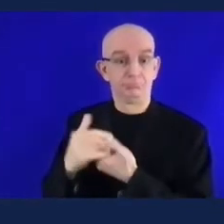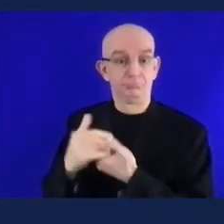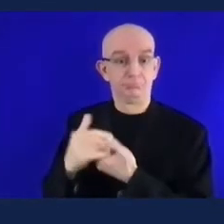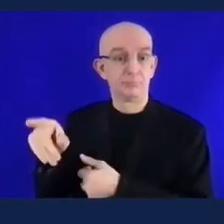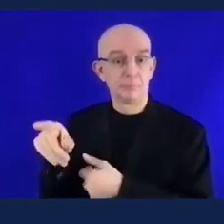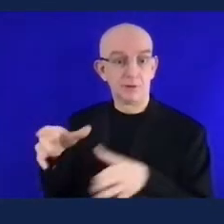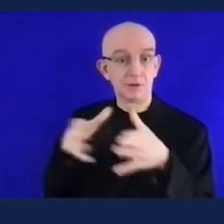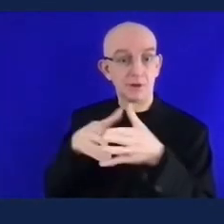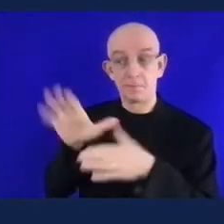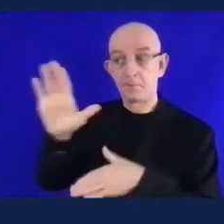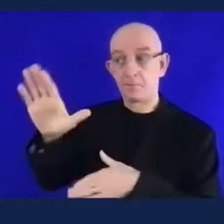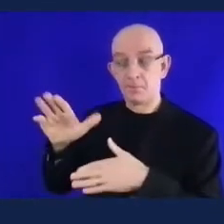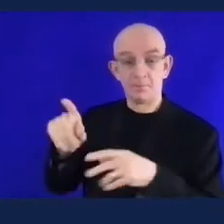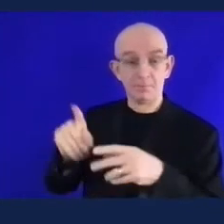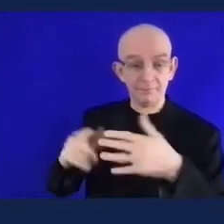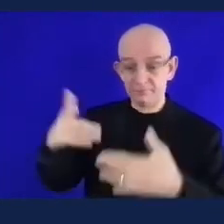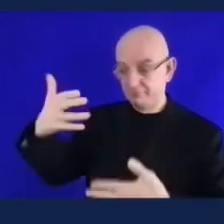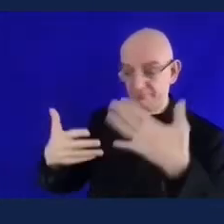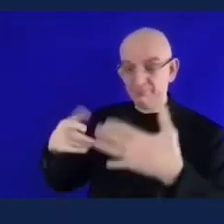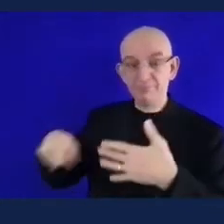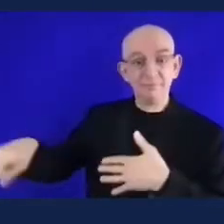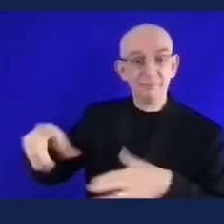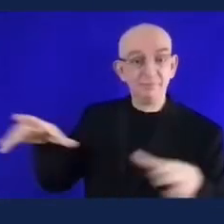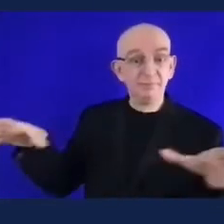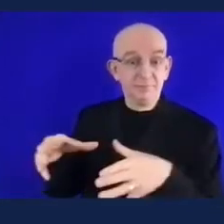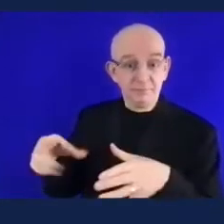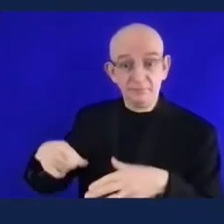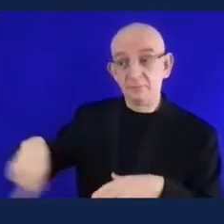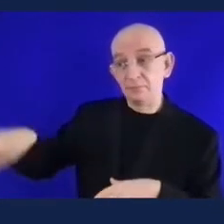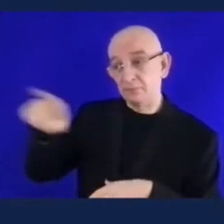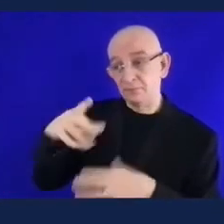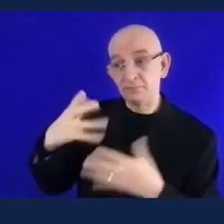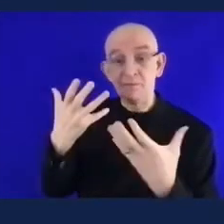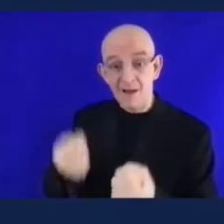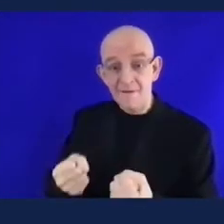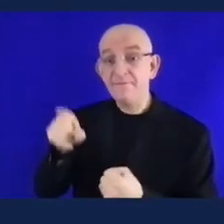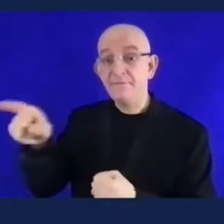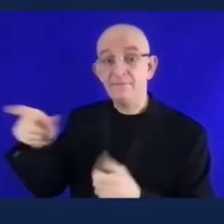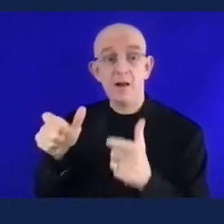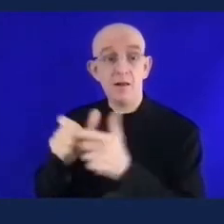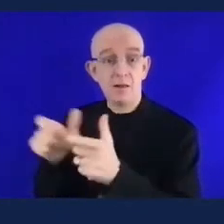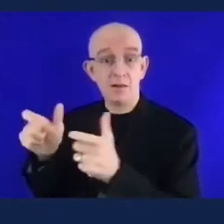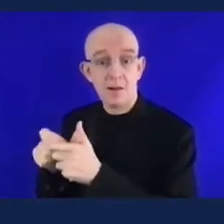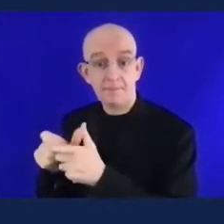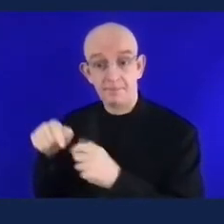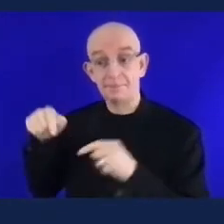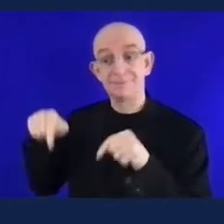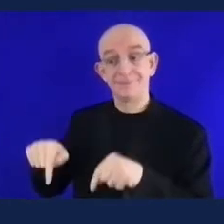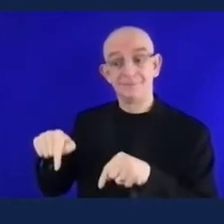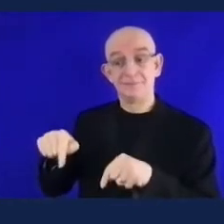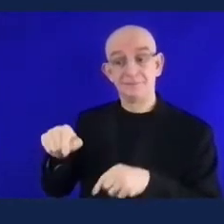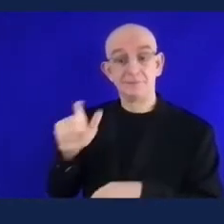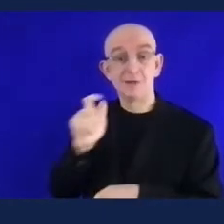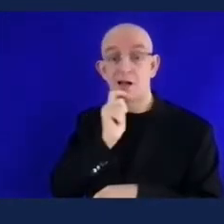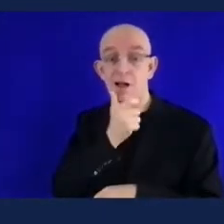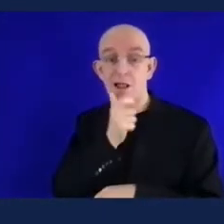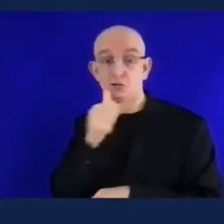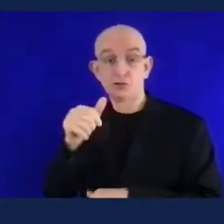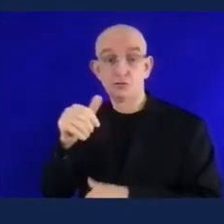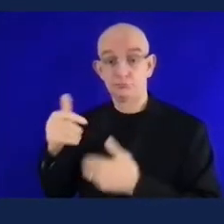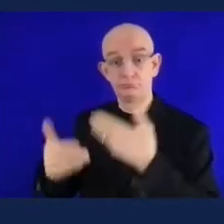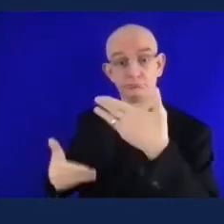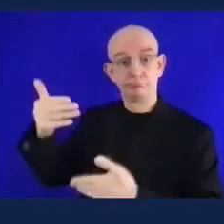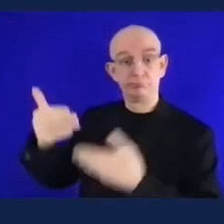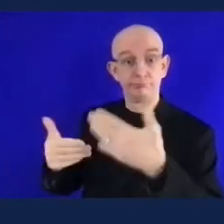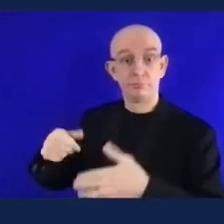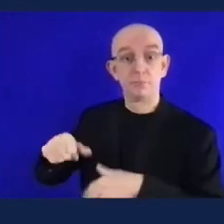know that on the premiership at the moment they're in um i think the the championship they did they have some wonderful videos of some of the sessions they run and